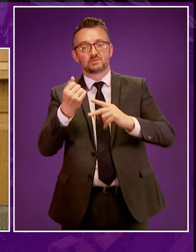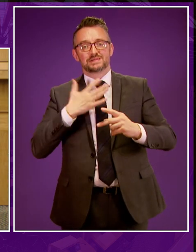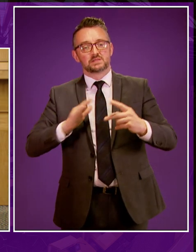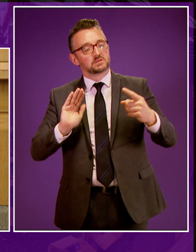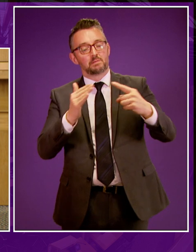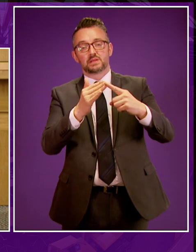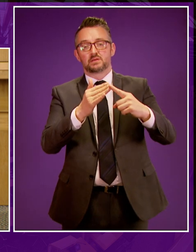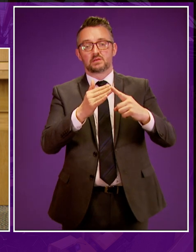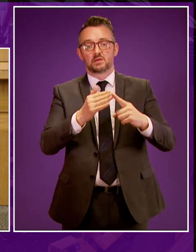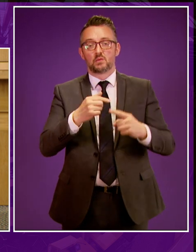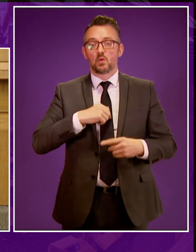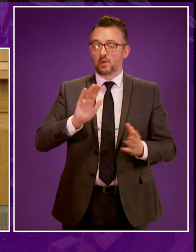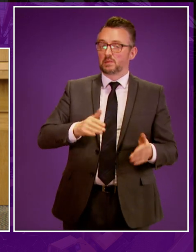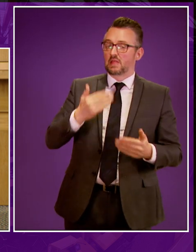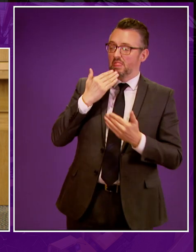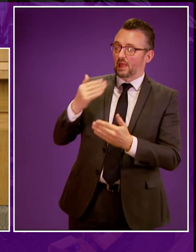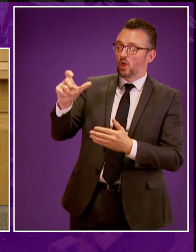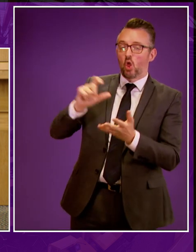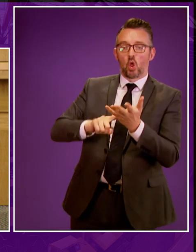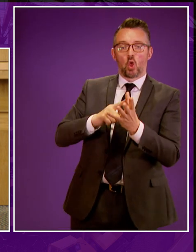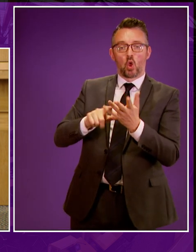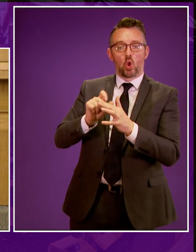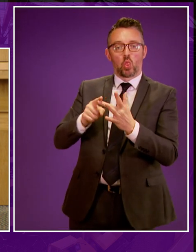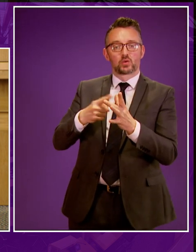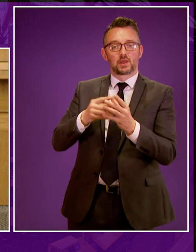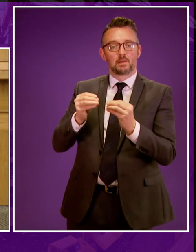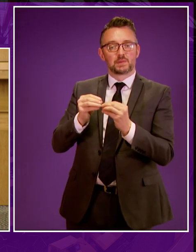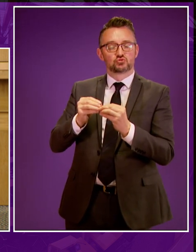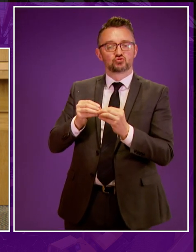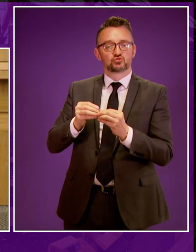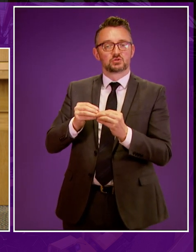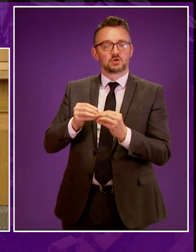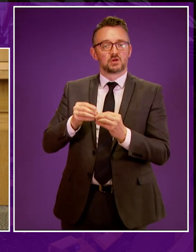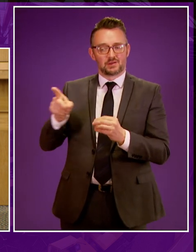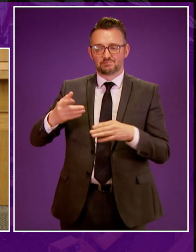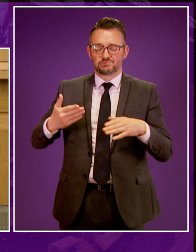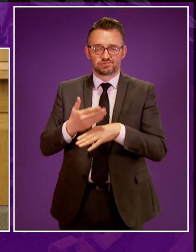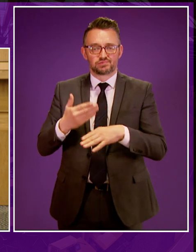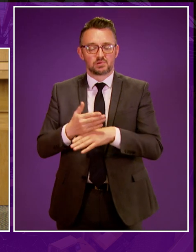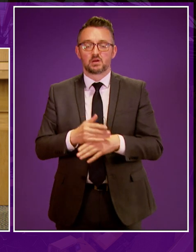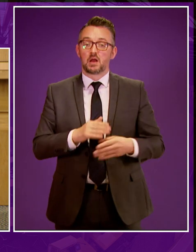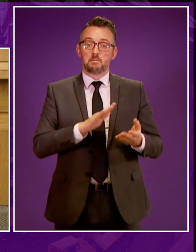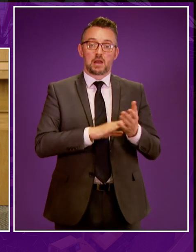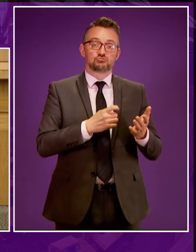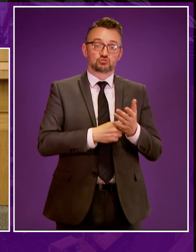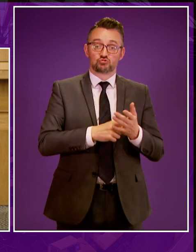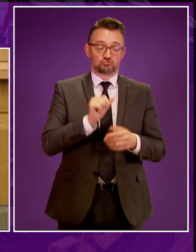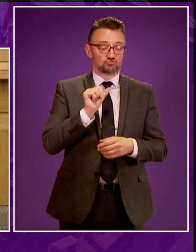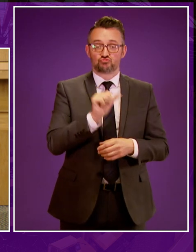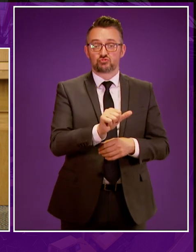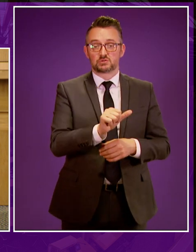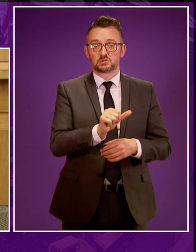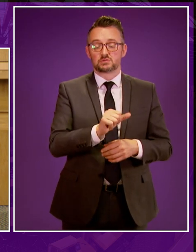opportunity to pay tribute to Claudia Beamish for her efforts on this issue? I think Mark Ruskell is right in drawing attention to the wider